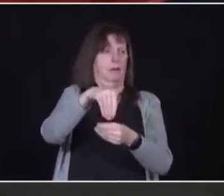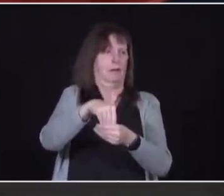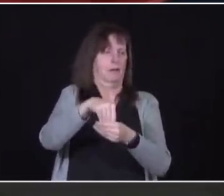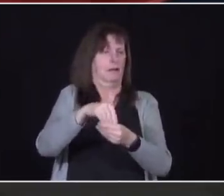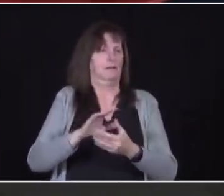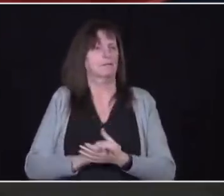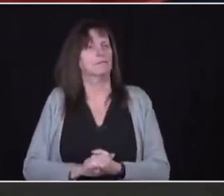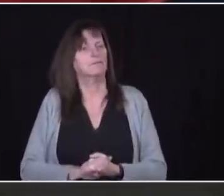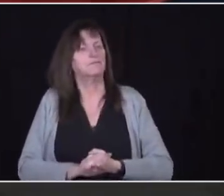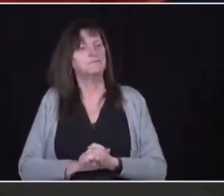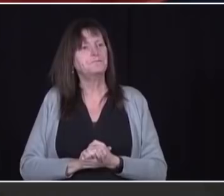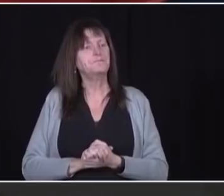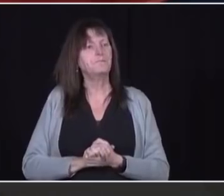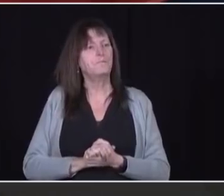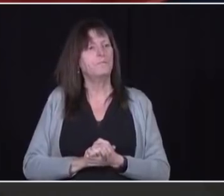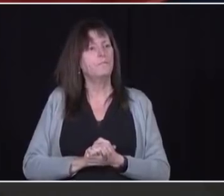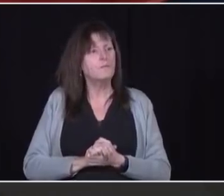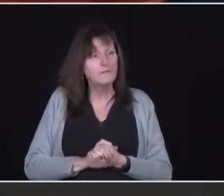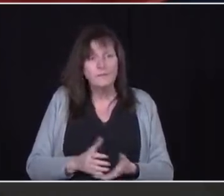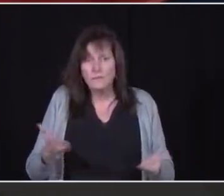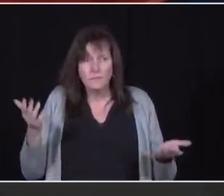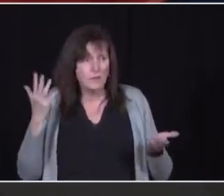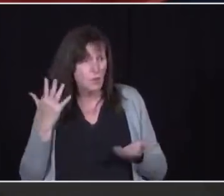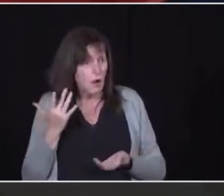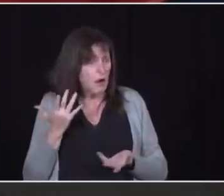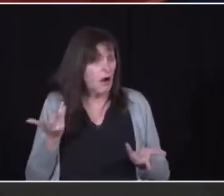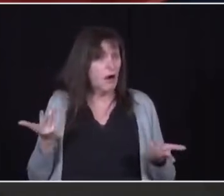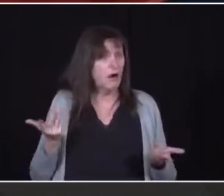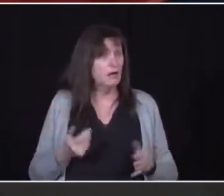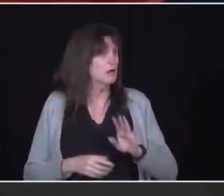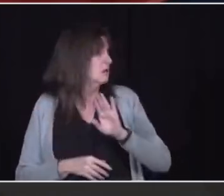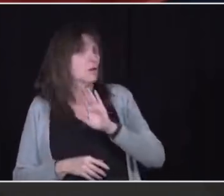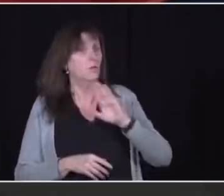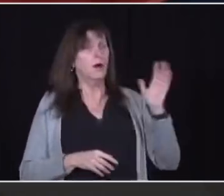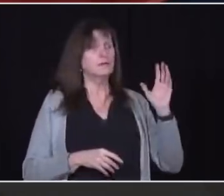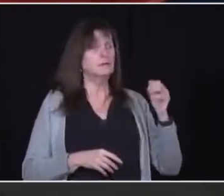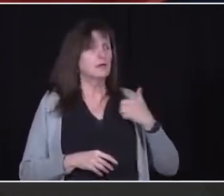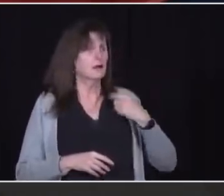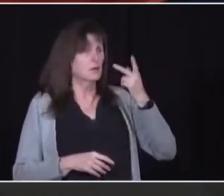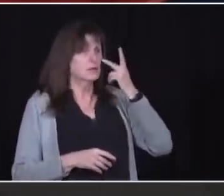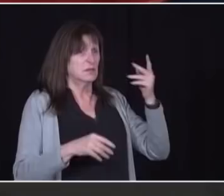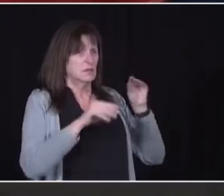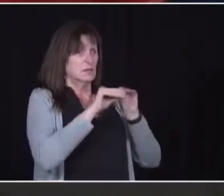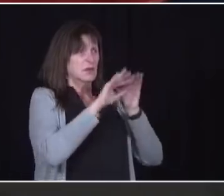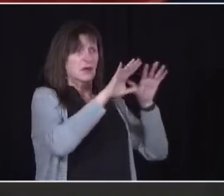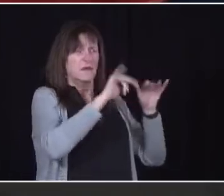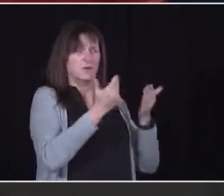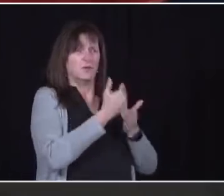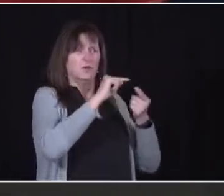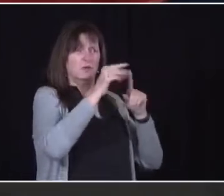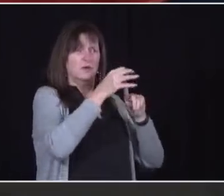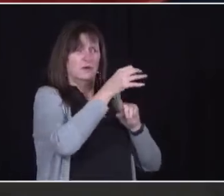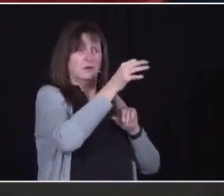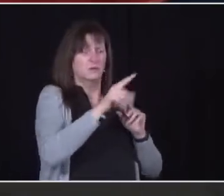variants that are plaguing Western Canada, beginning Monday, we are setting up checkpoints at